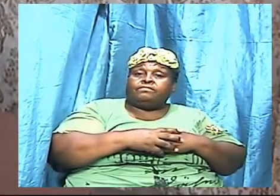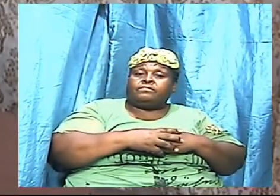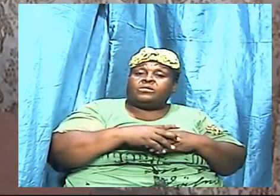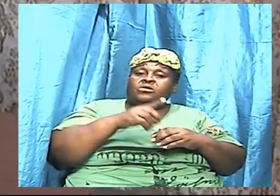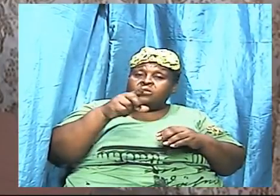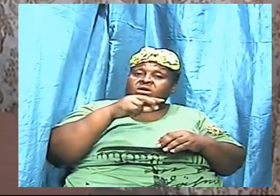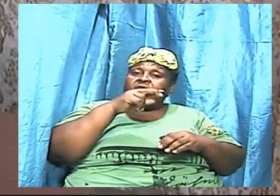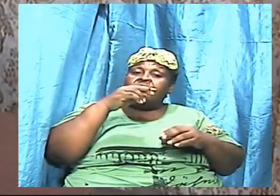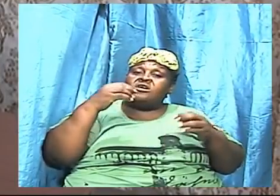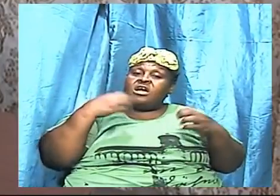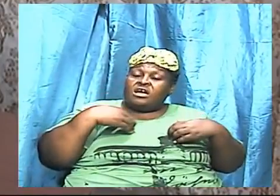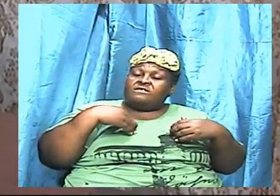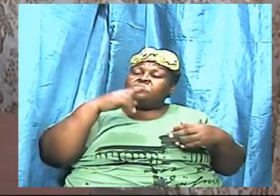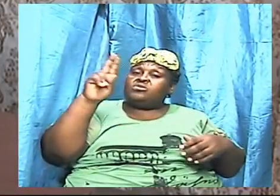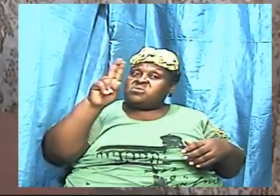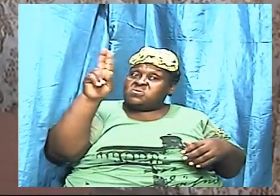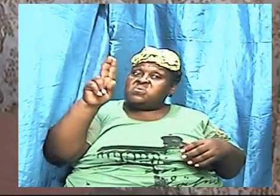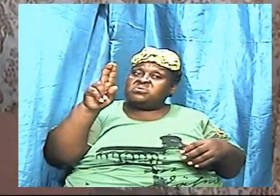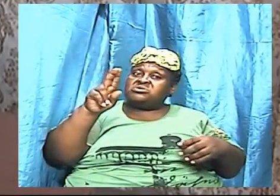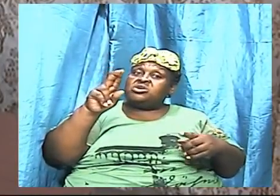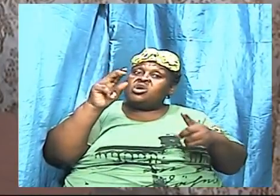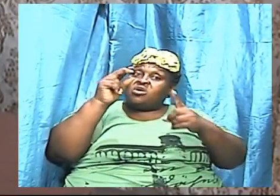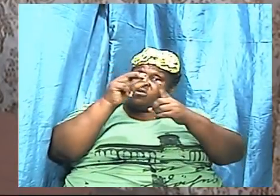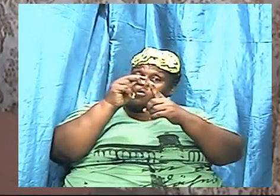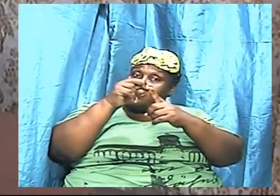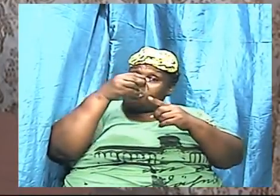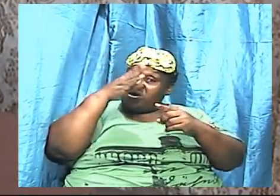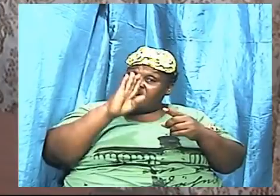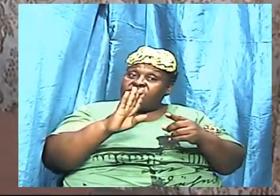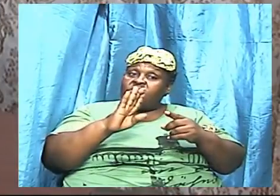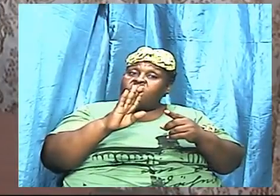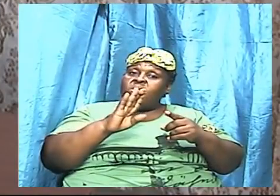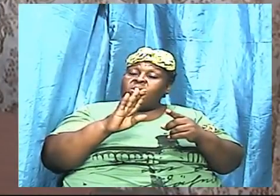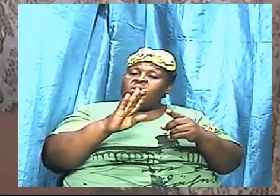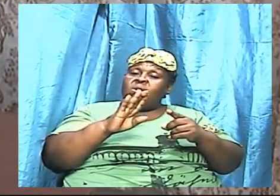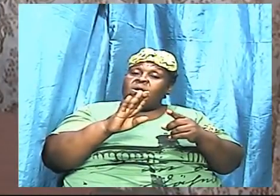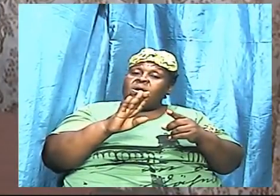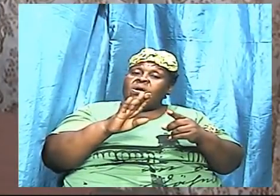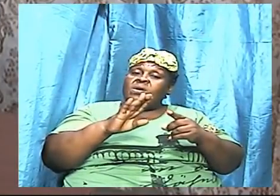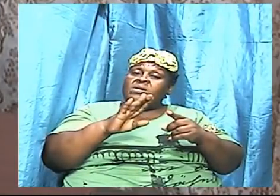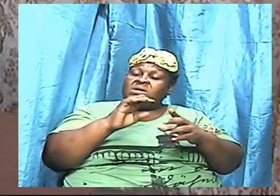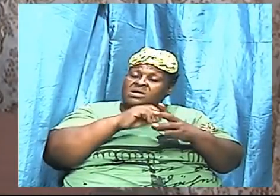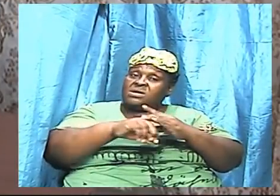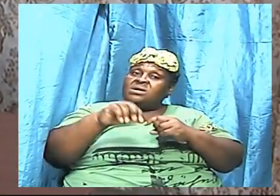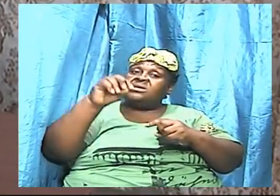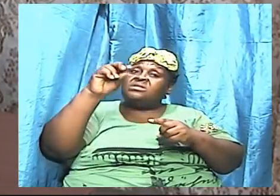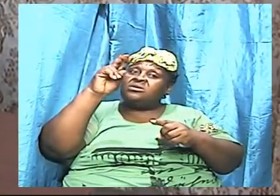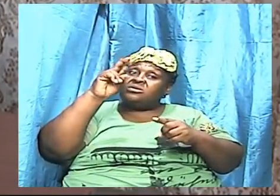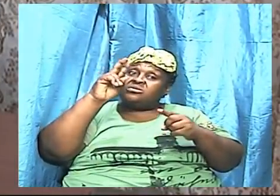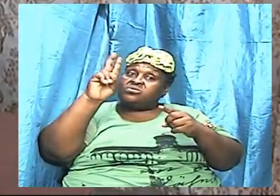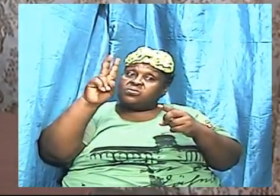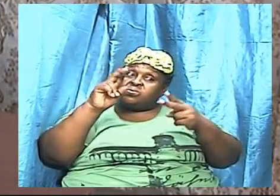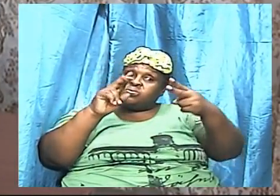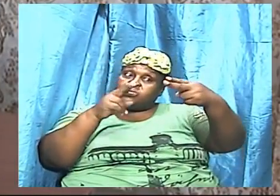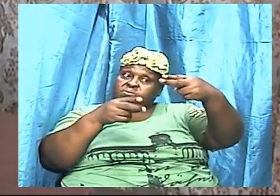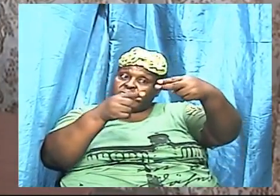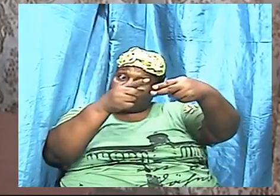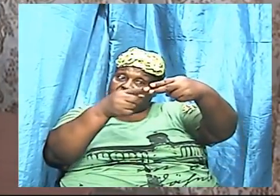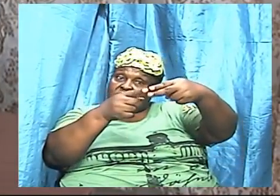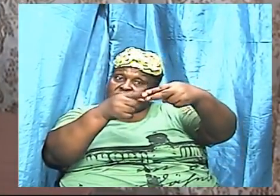have got to use this word in the two edged sword format by reading it